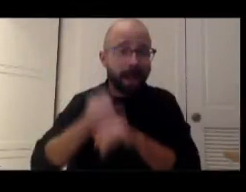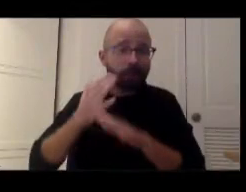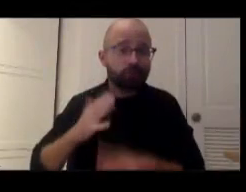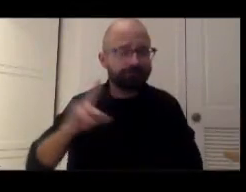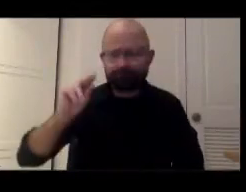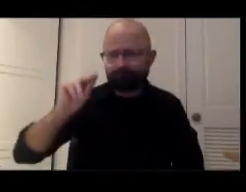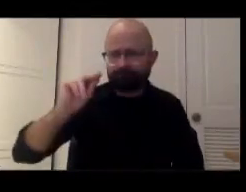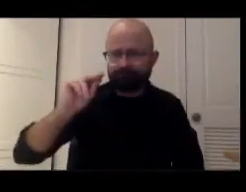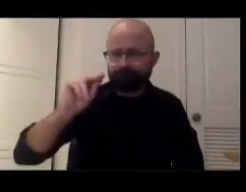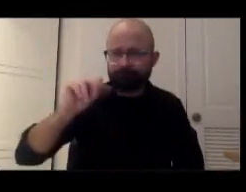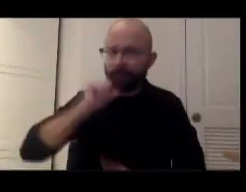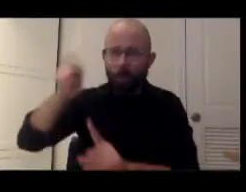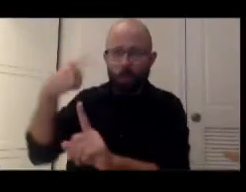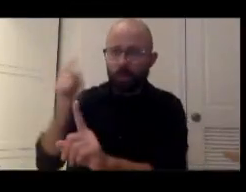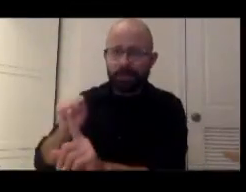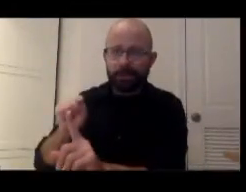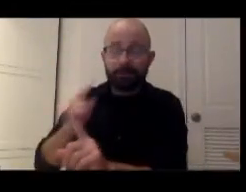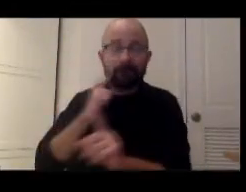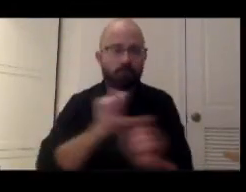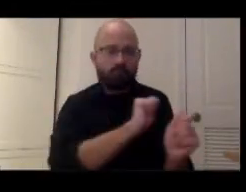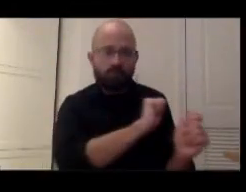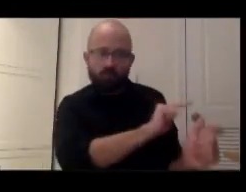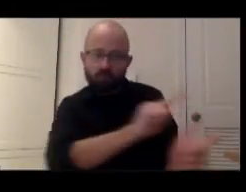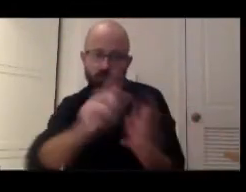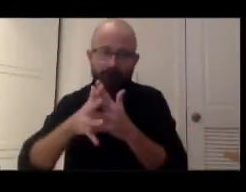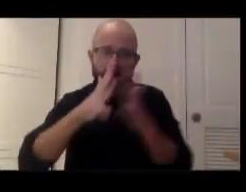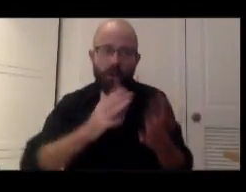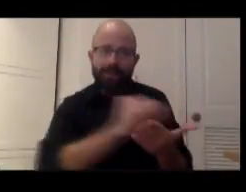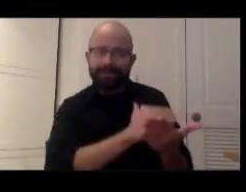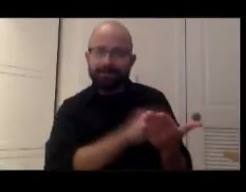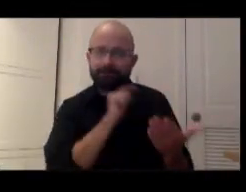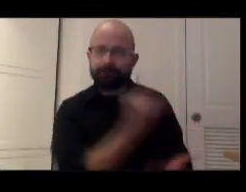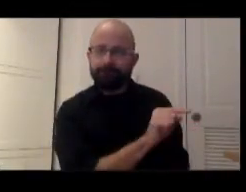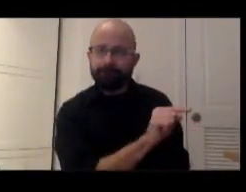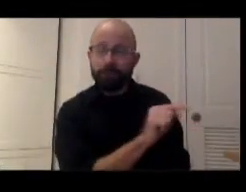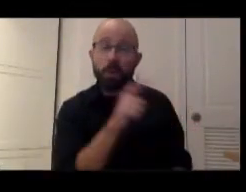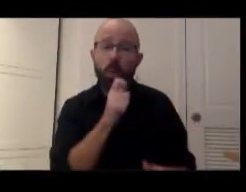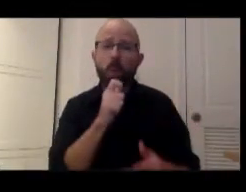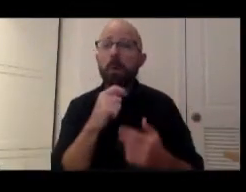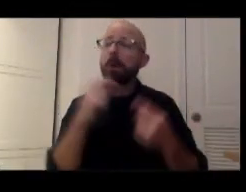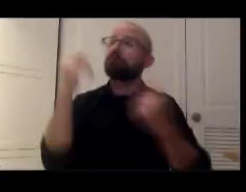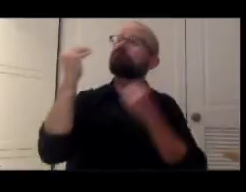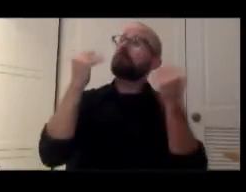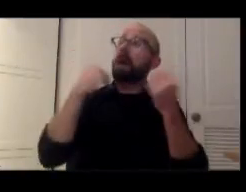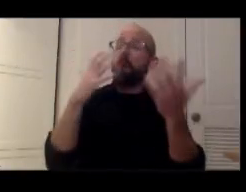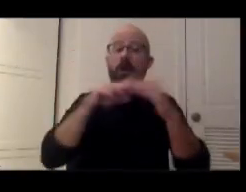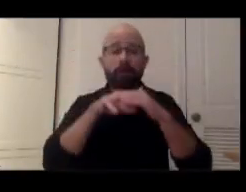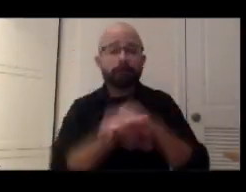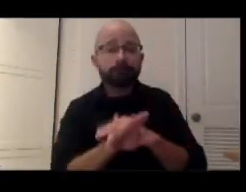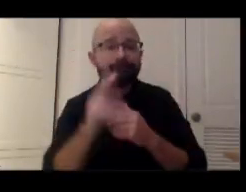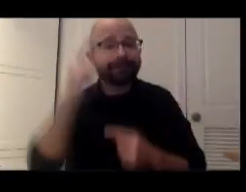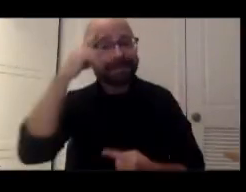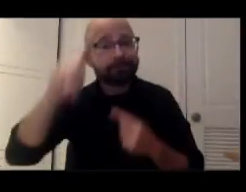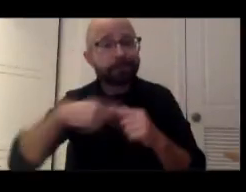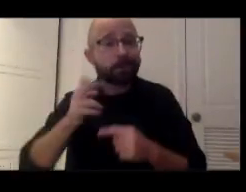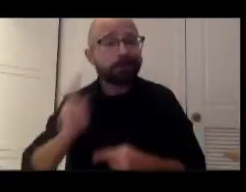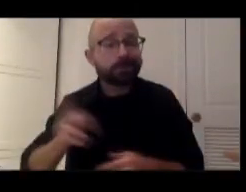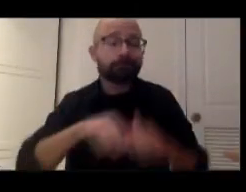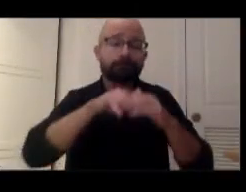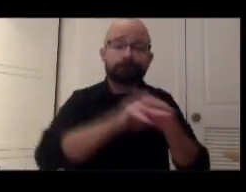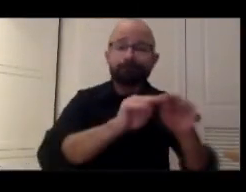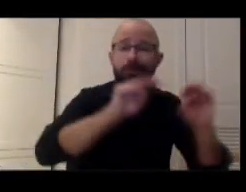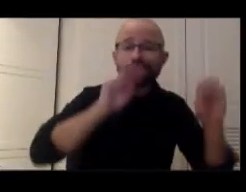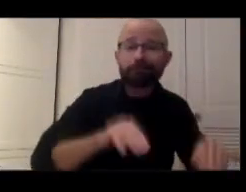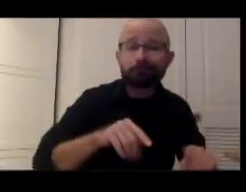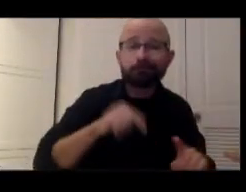for all Americans and all persons who are thinking about visiting a museum or thinking about history. History is not something that